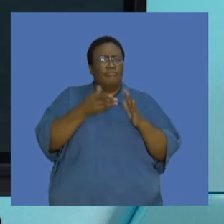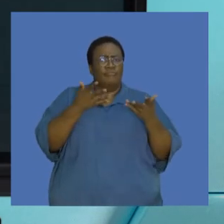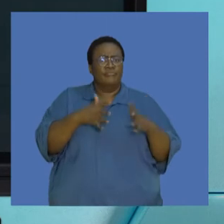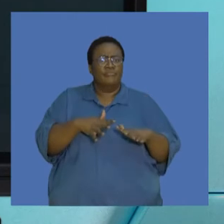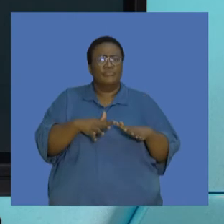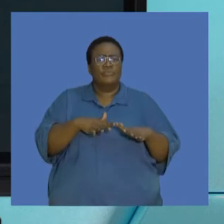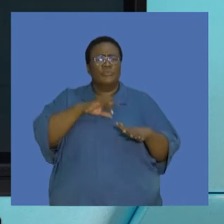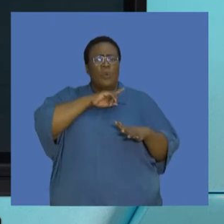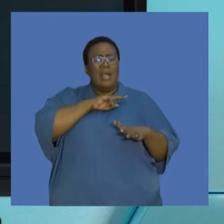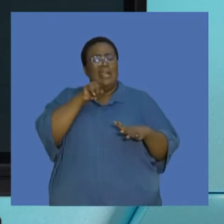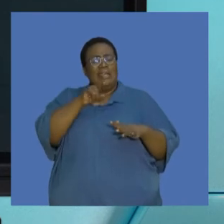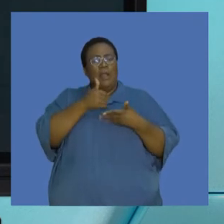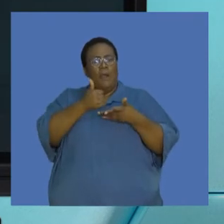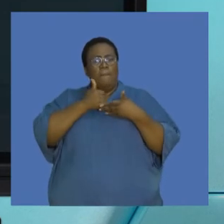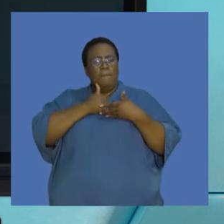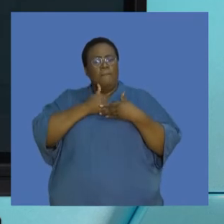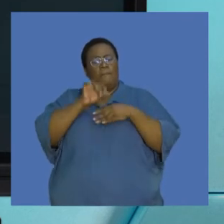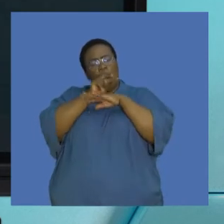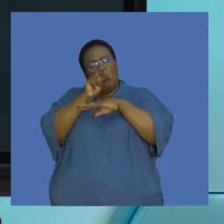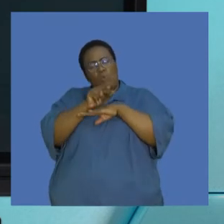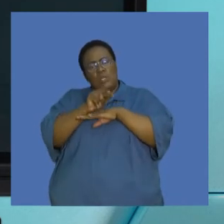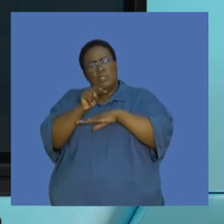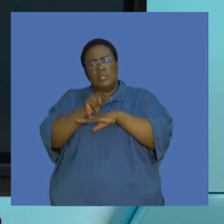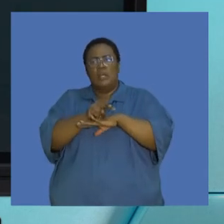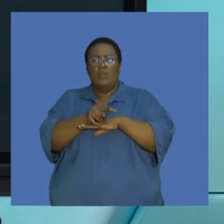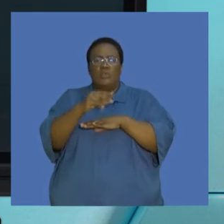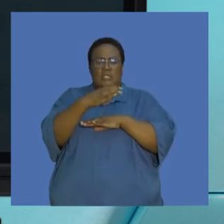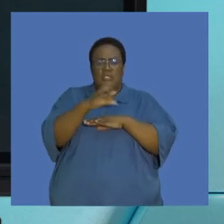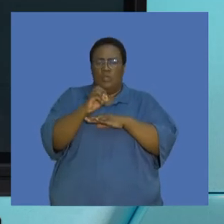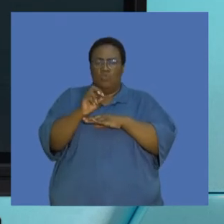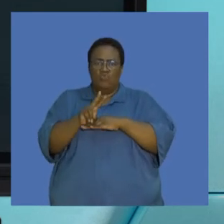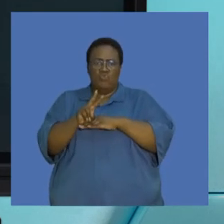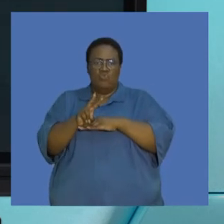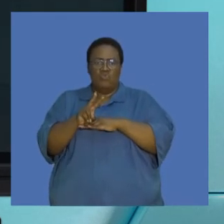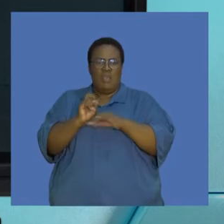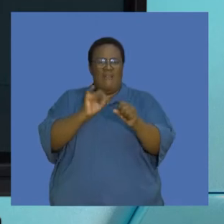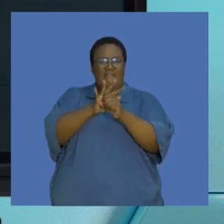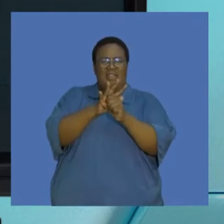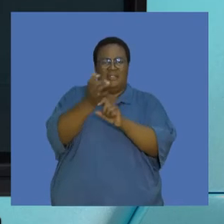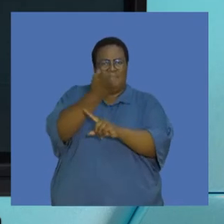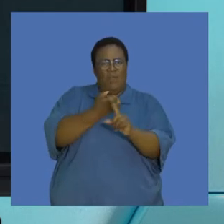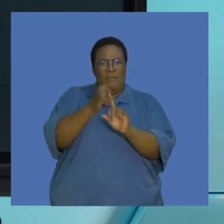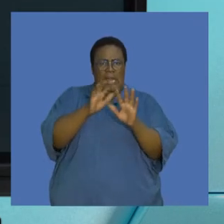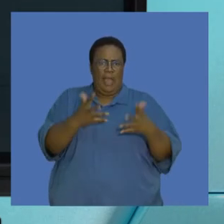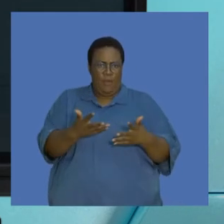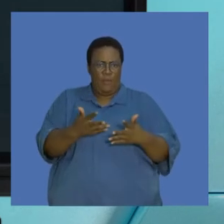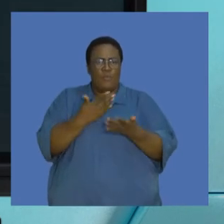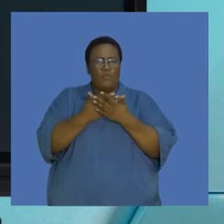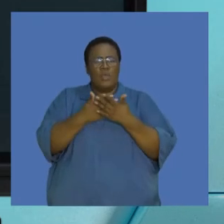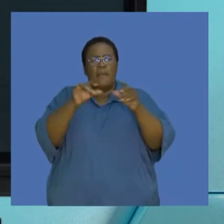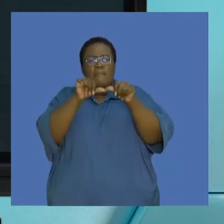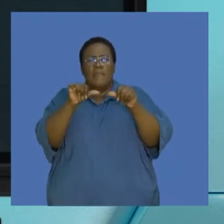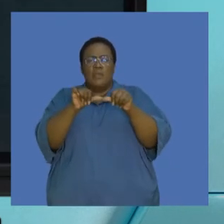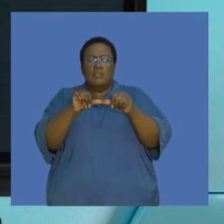in terms of being able to monitor the impact that carbon dioxide has on the environment. We can